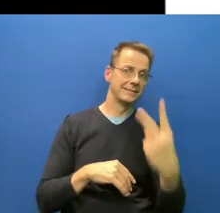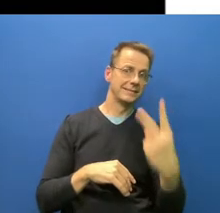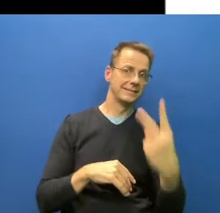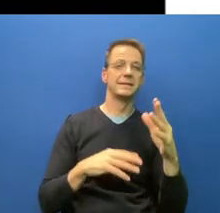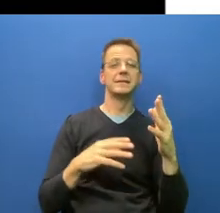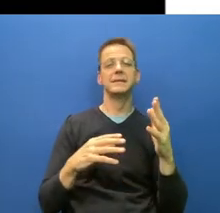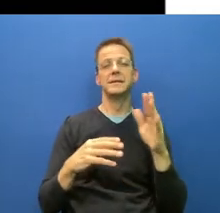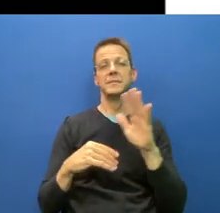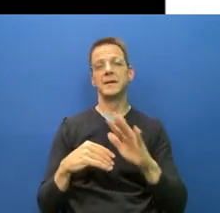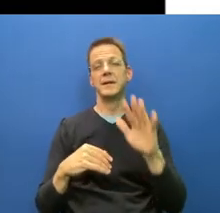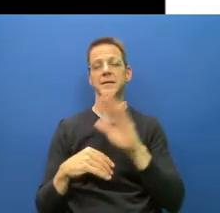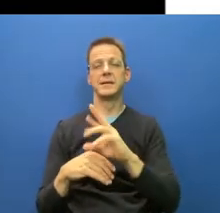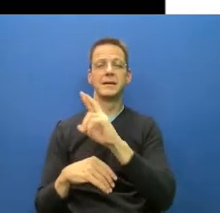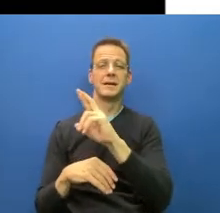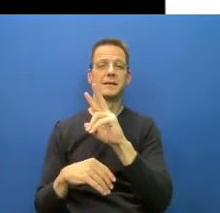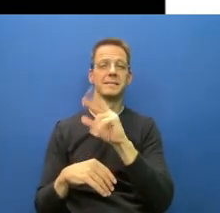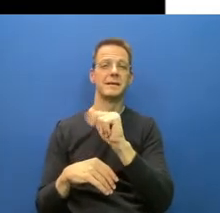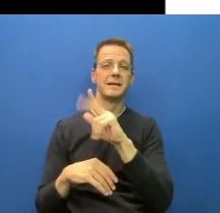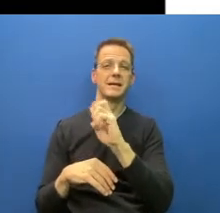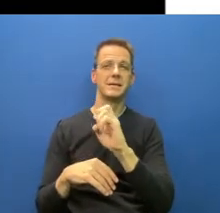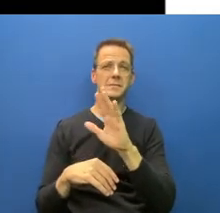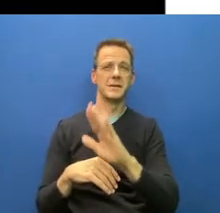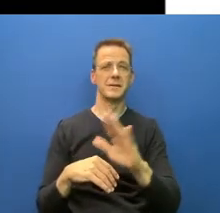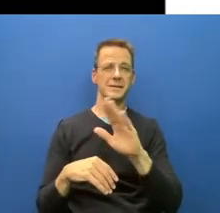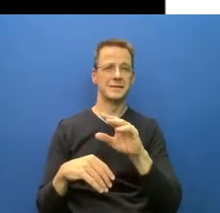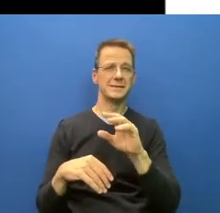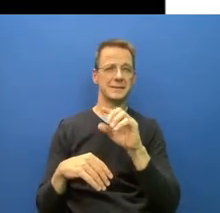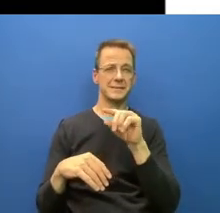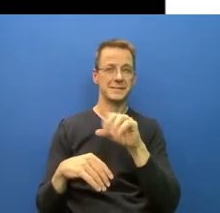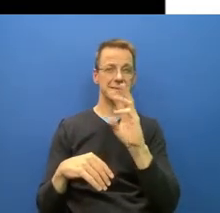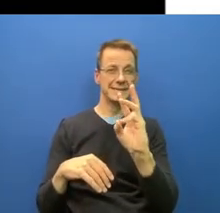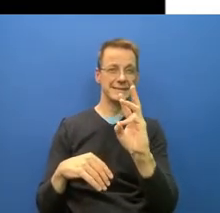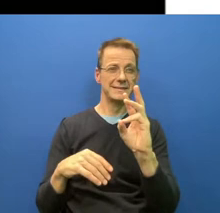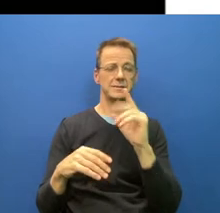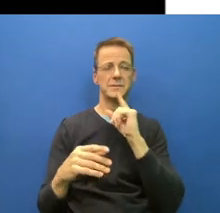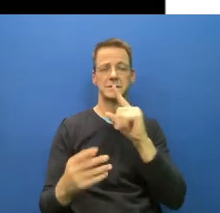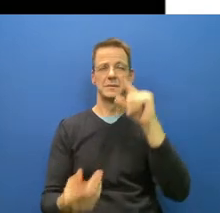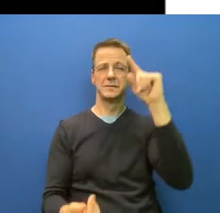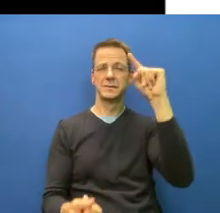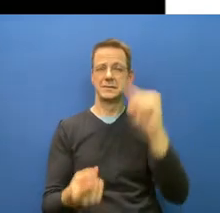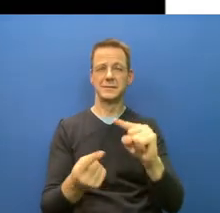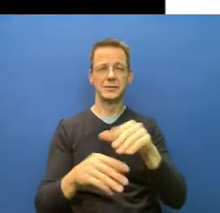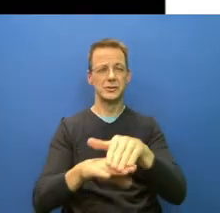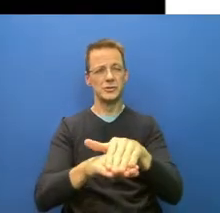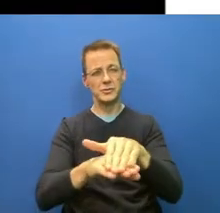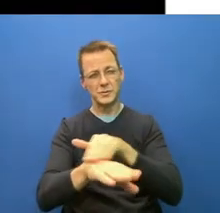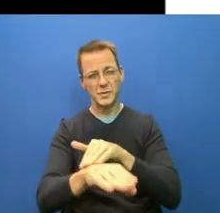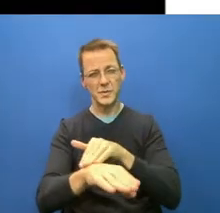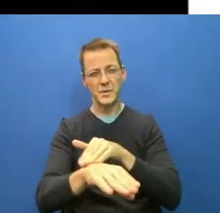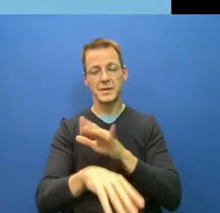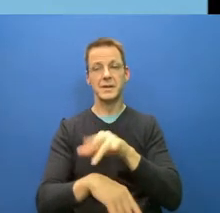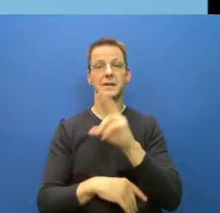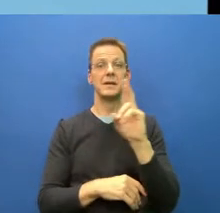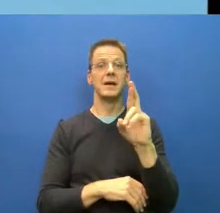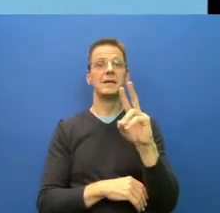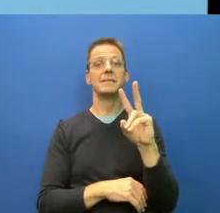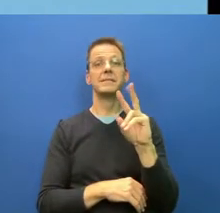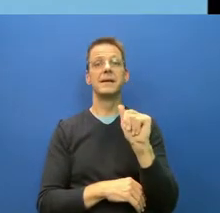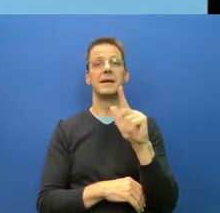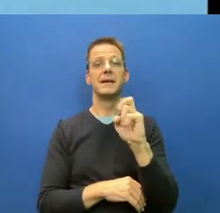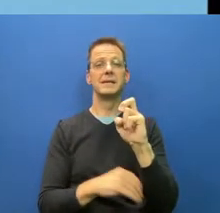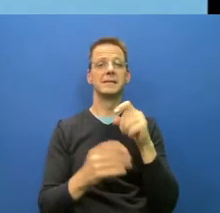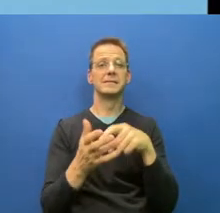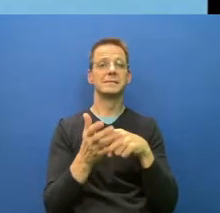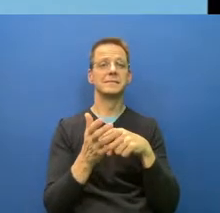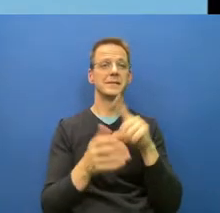transmission with this R value, we would need 140 days. So we see no politicians will wait 140 days.